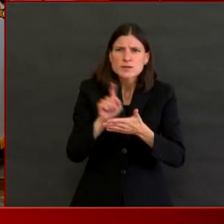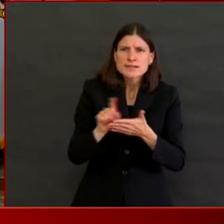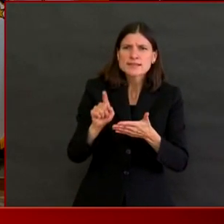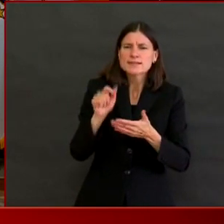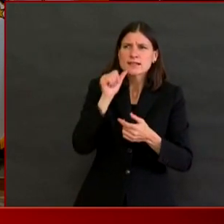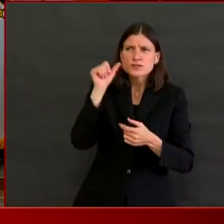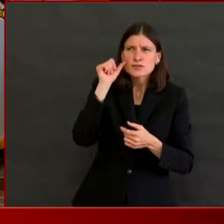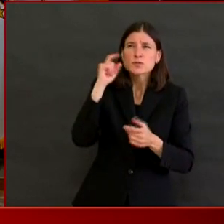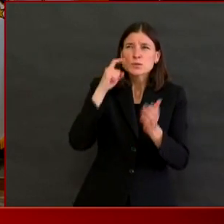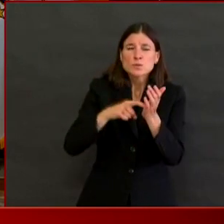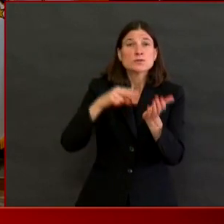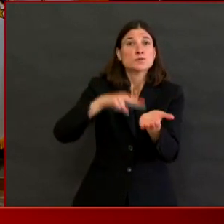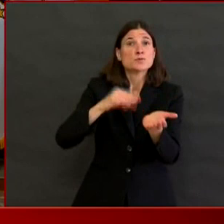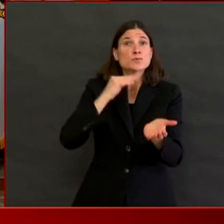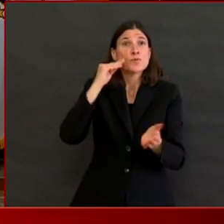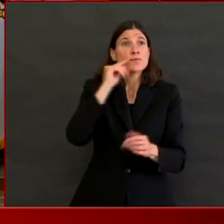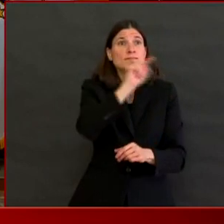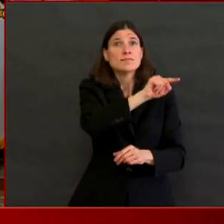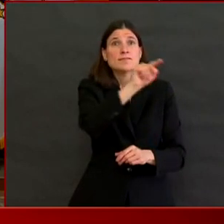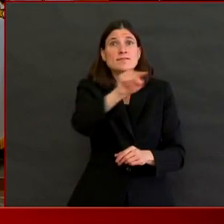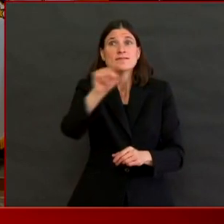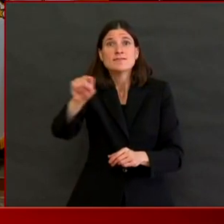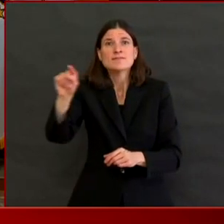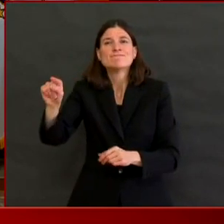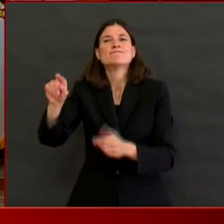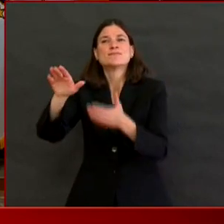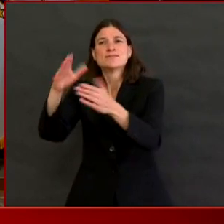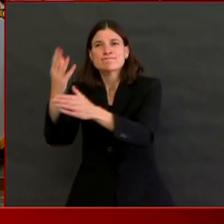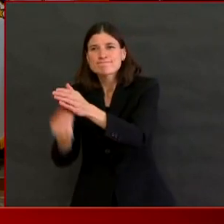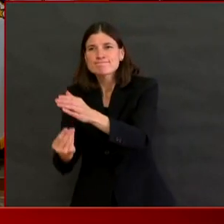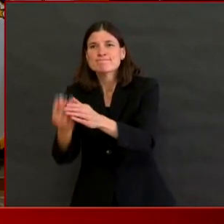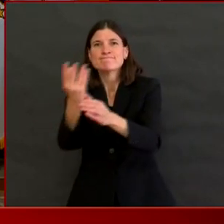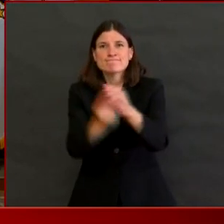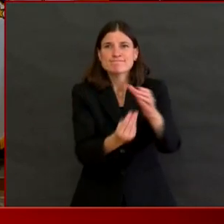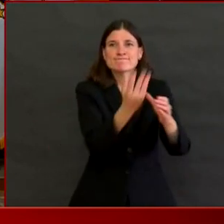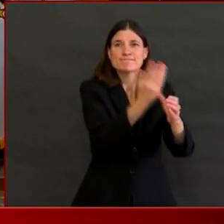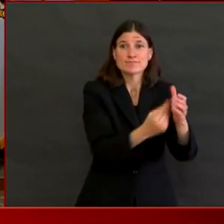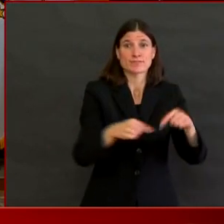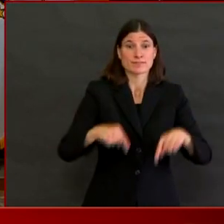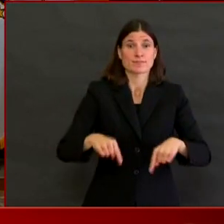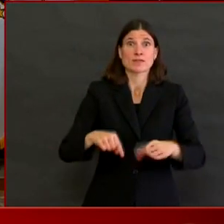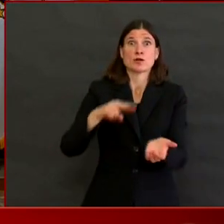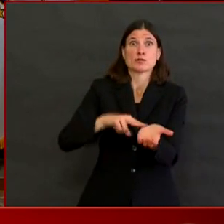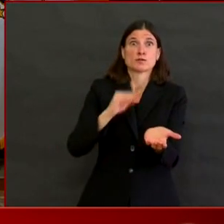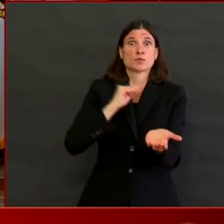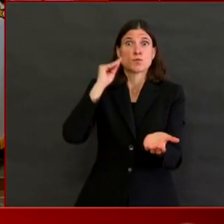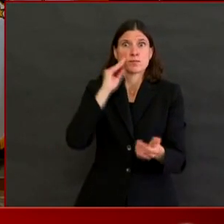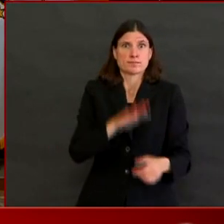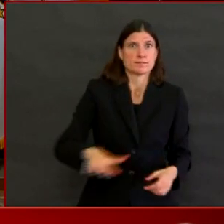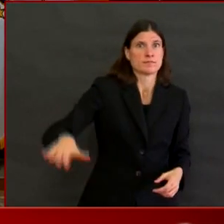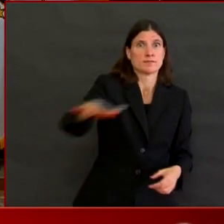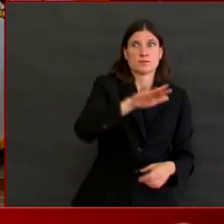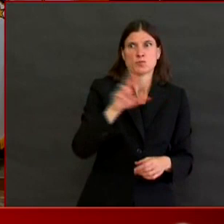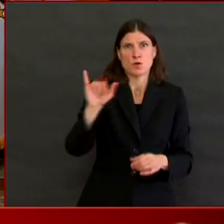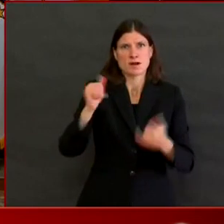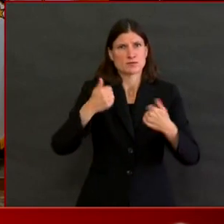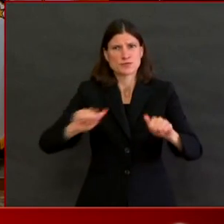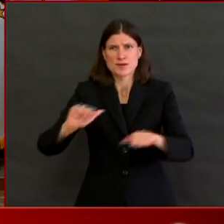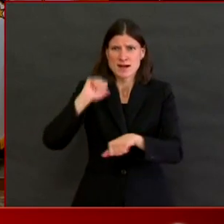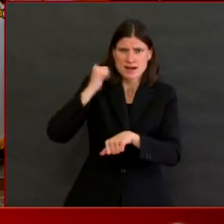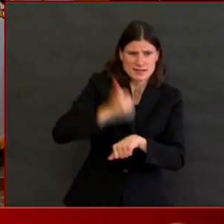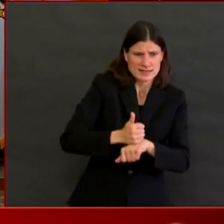Nursing homes throughout Rhode Island are working very hard to prevent cases in their facilities,